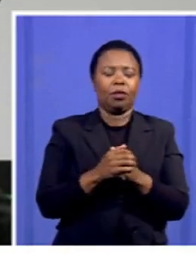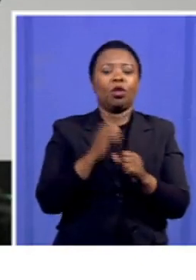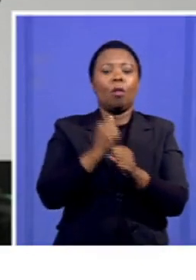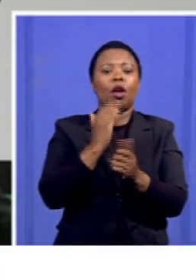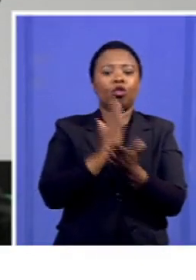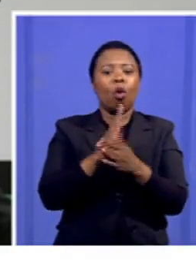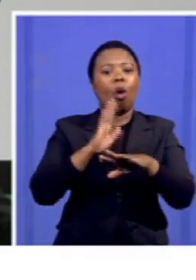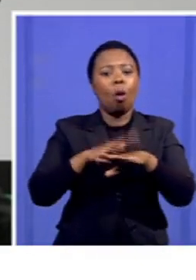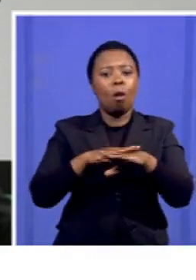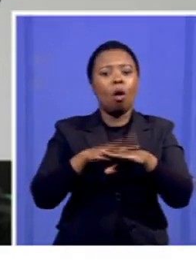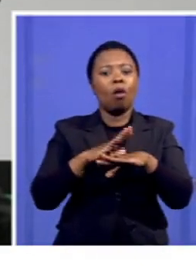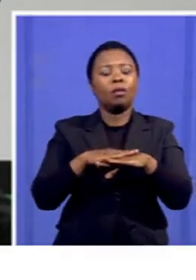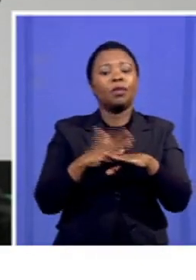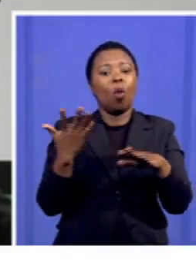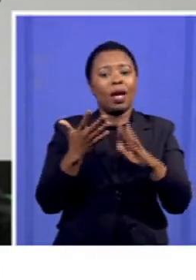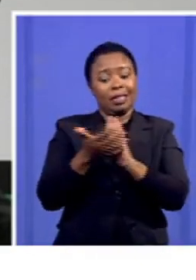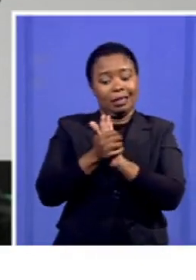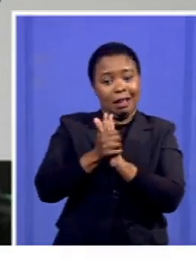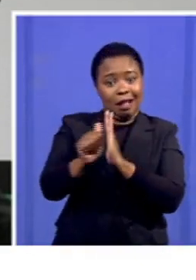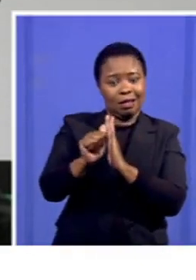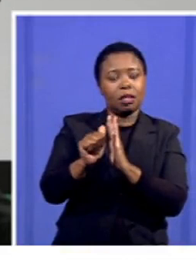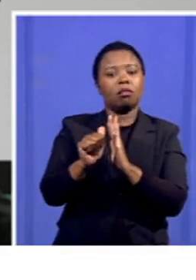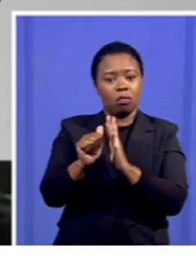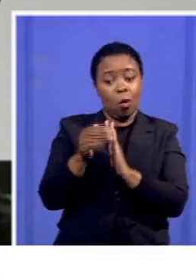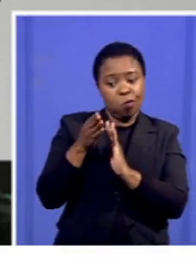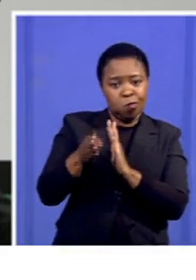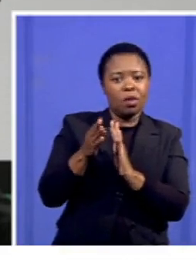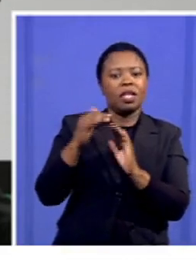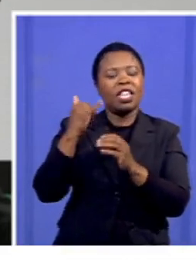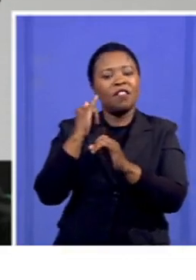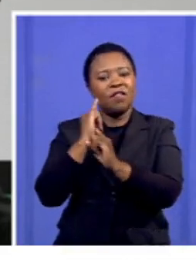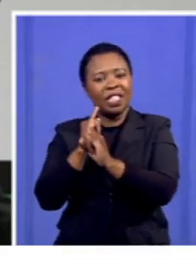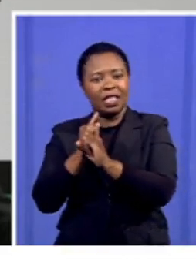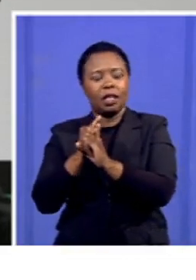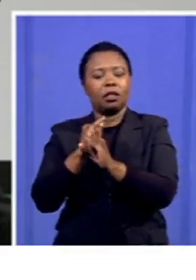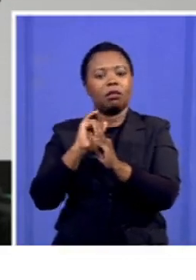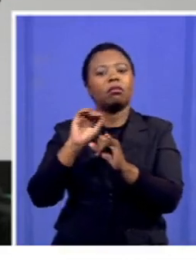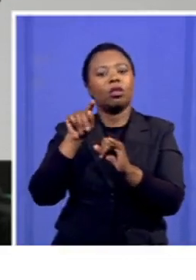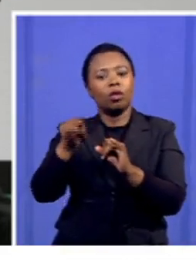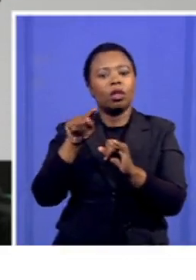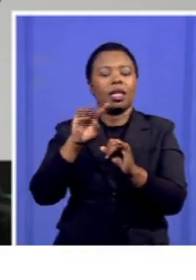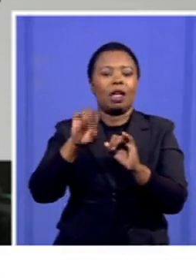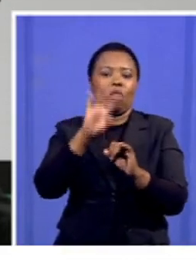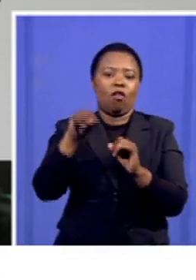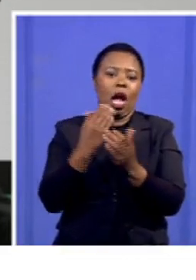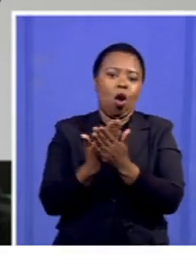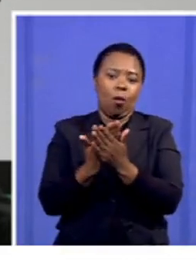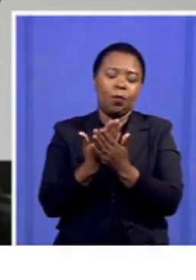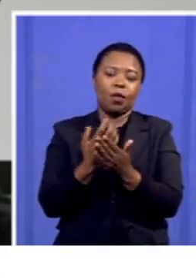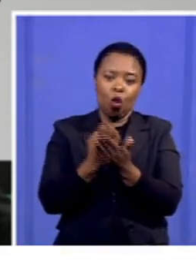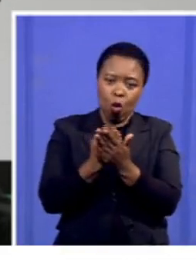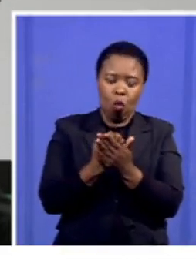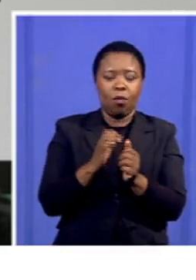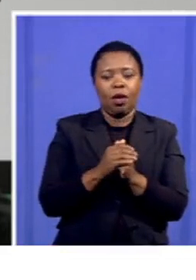that will crowd in skills and investment in South African economy. When we look at the paper that was